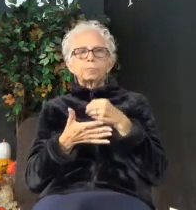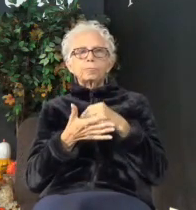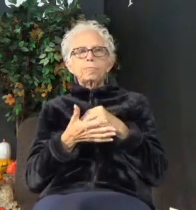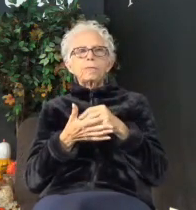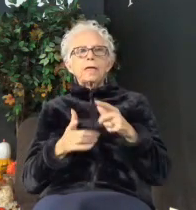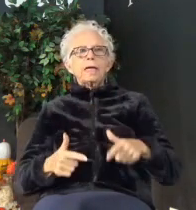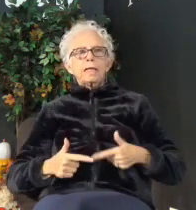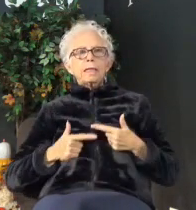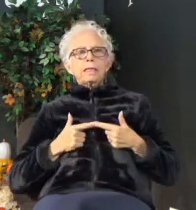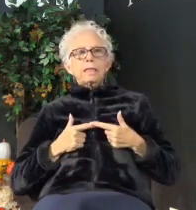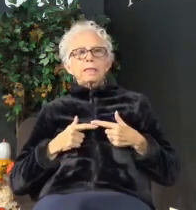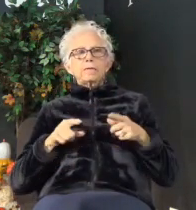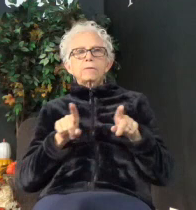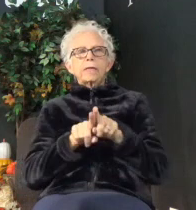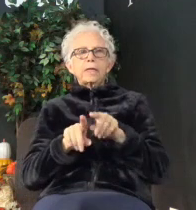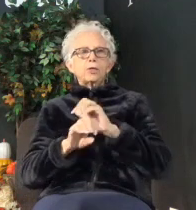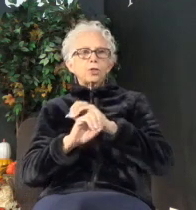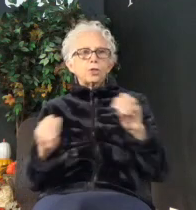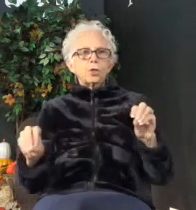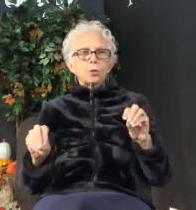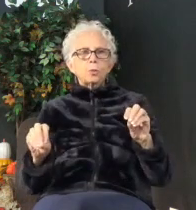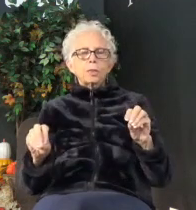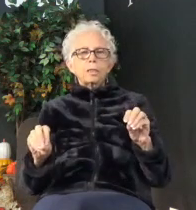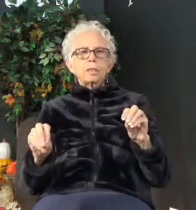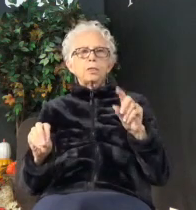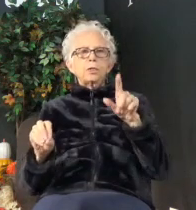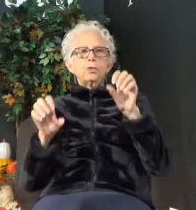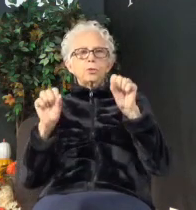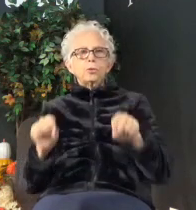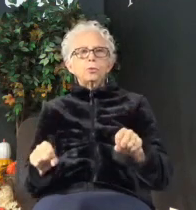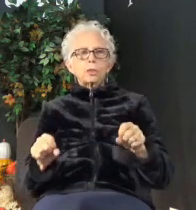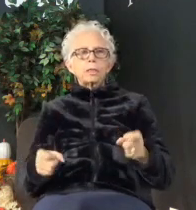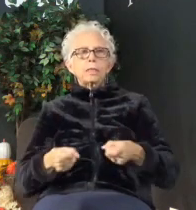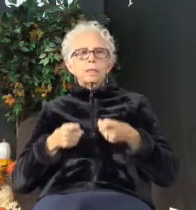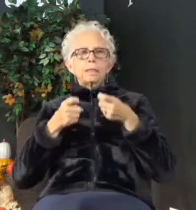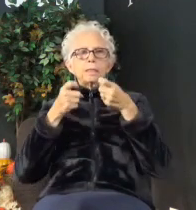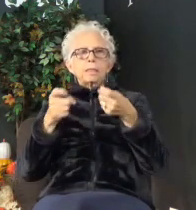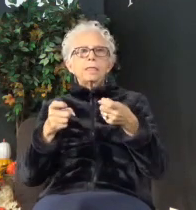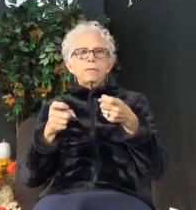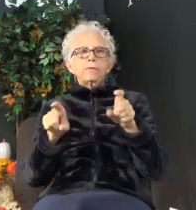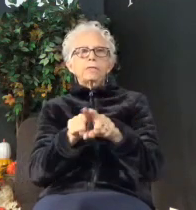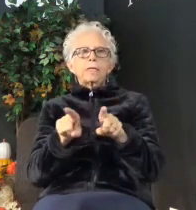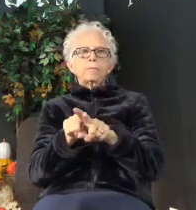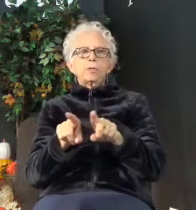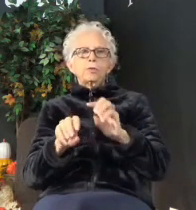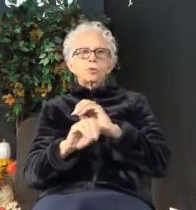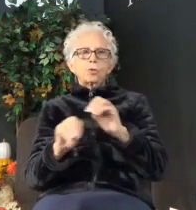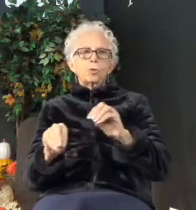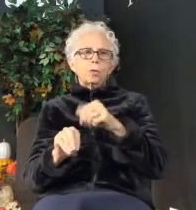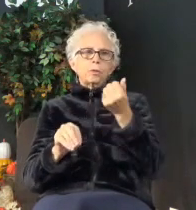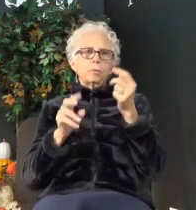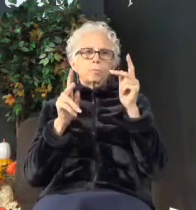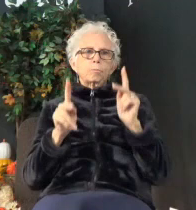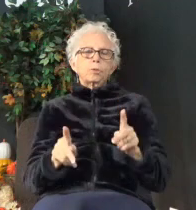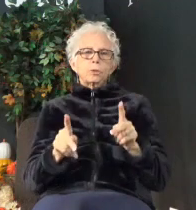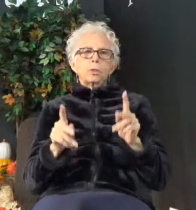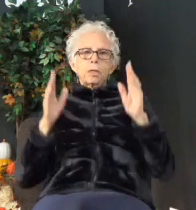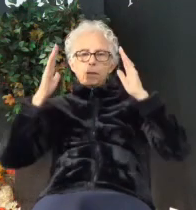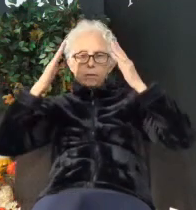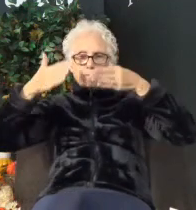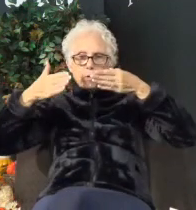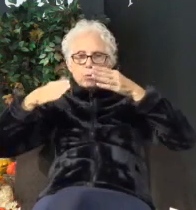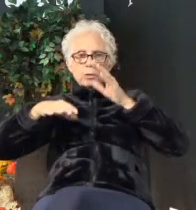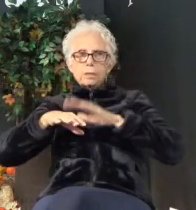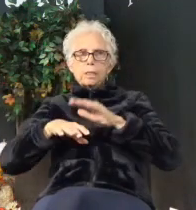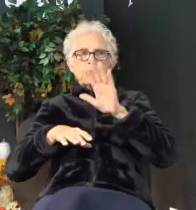like no one else so that you can give like no one else. The focus is on your